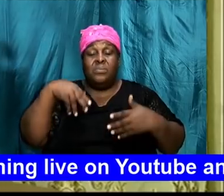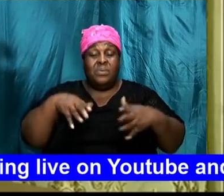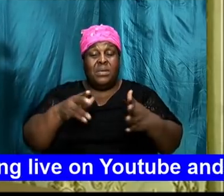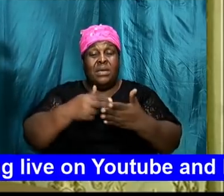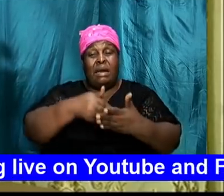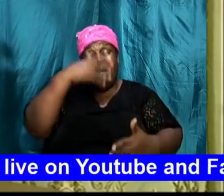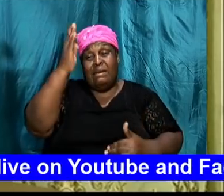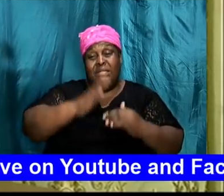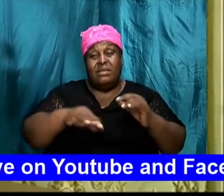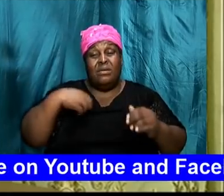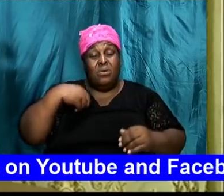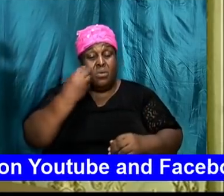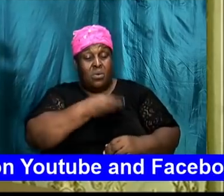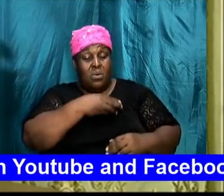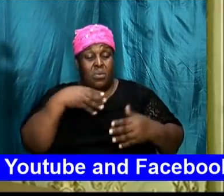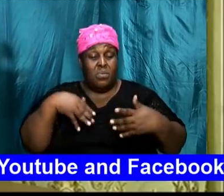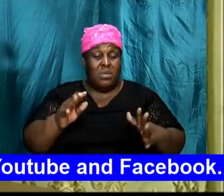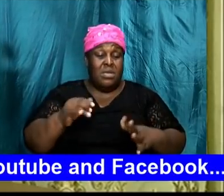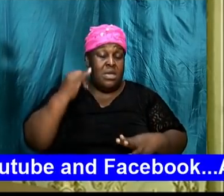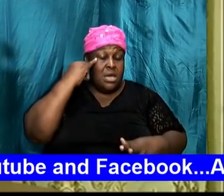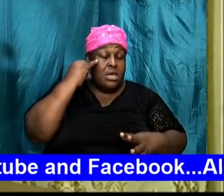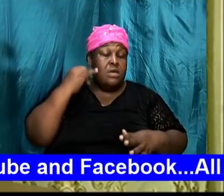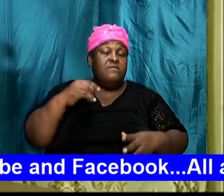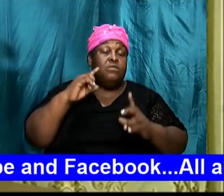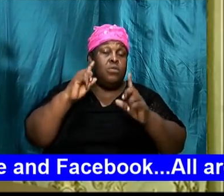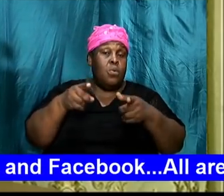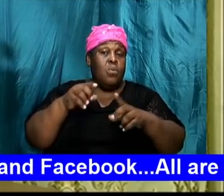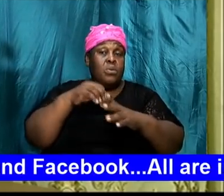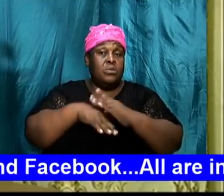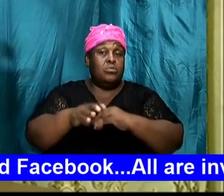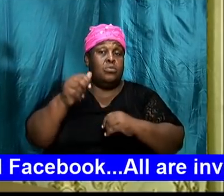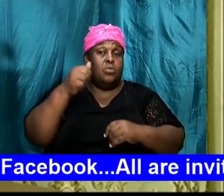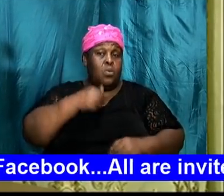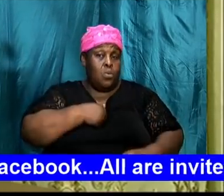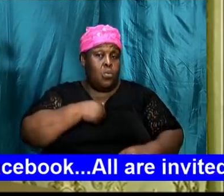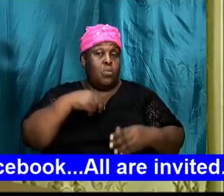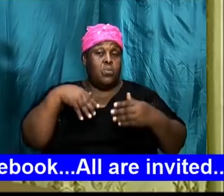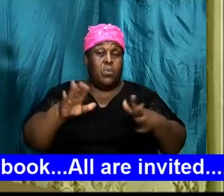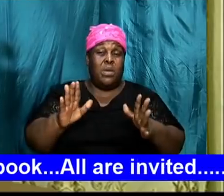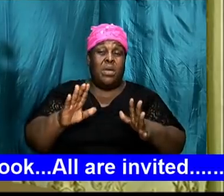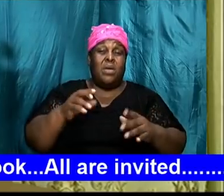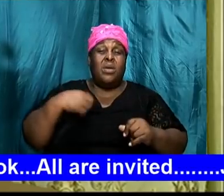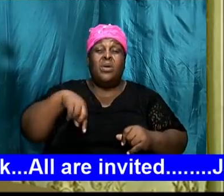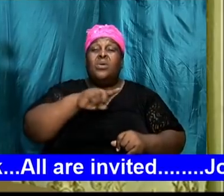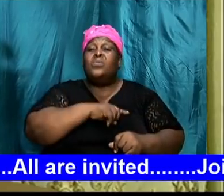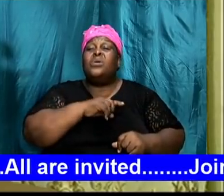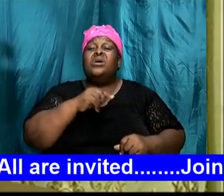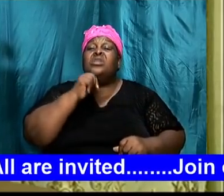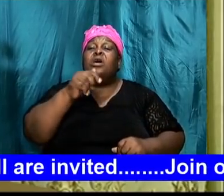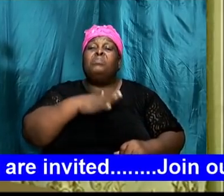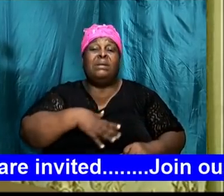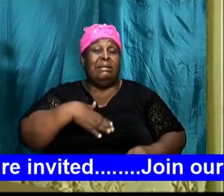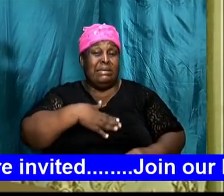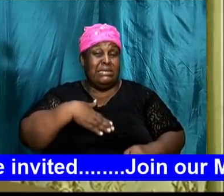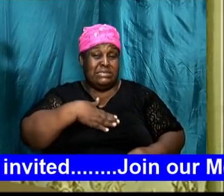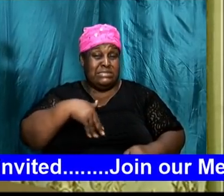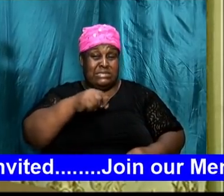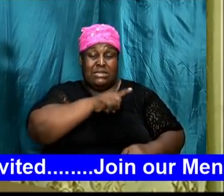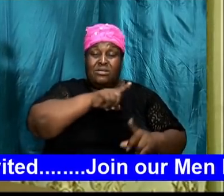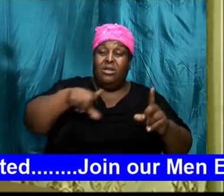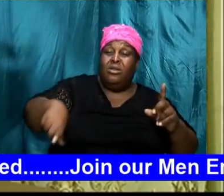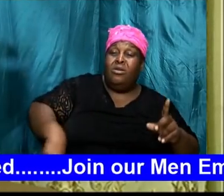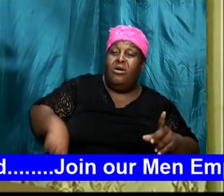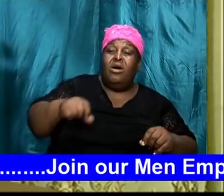and if we go into our own way then we are not pleasing the Lord but we are pleasing